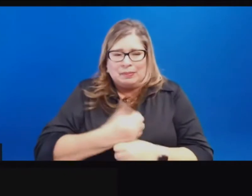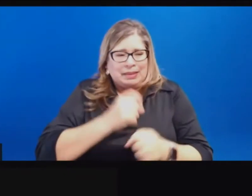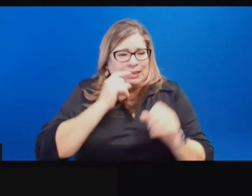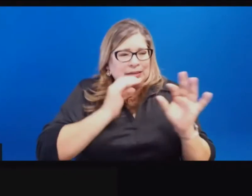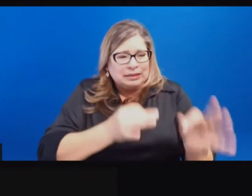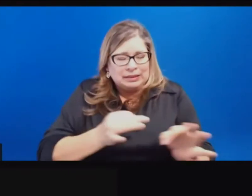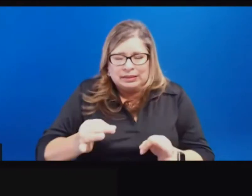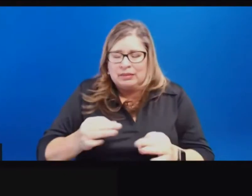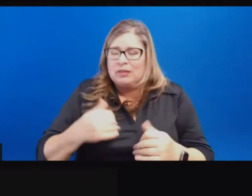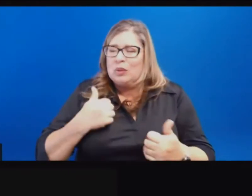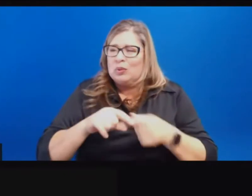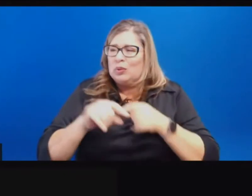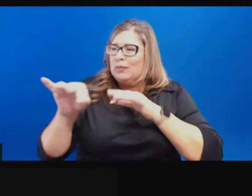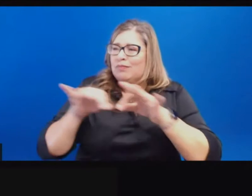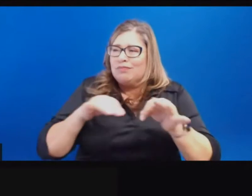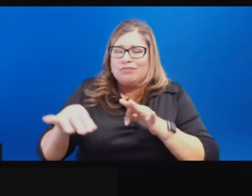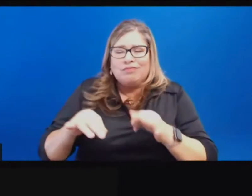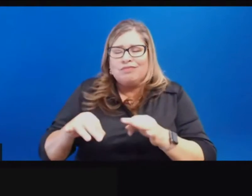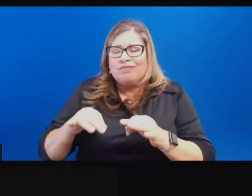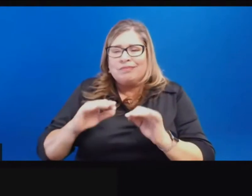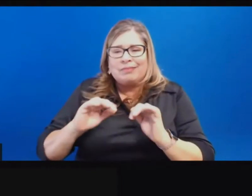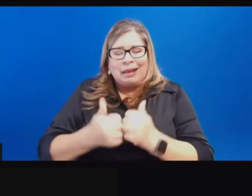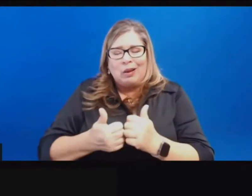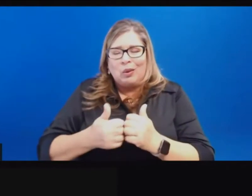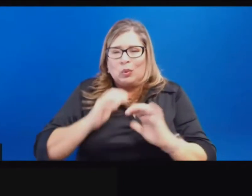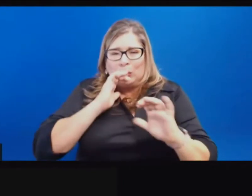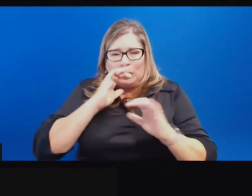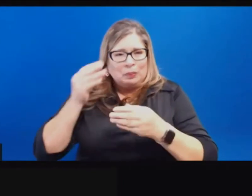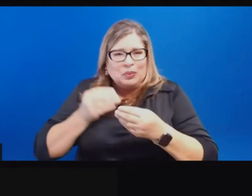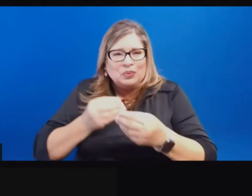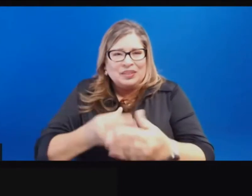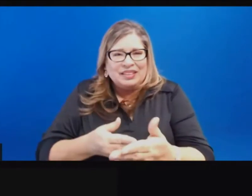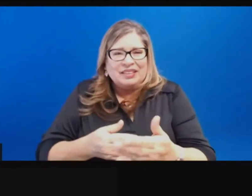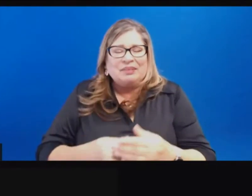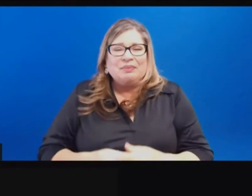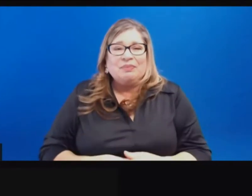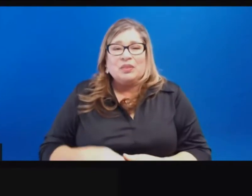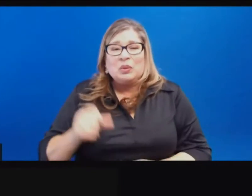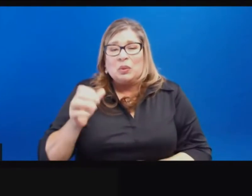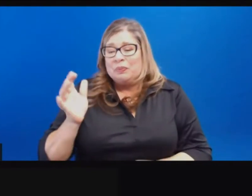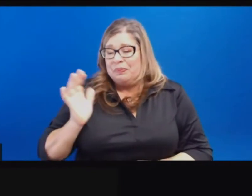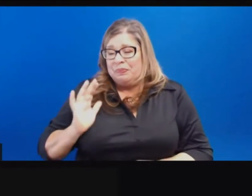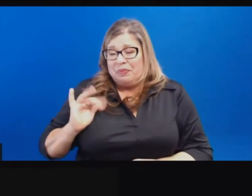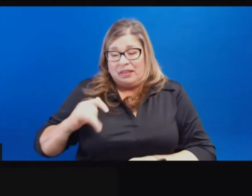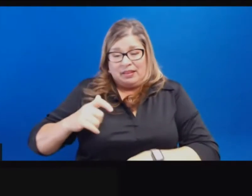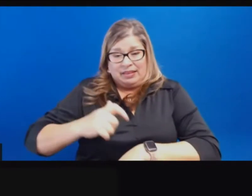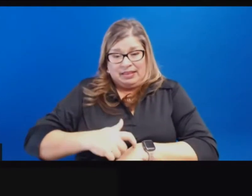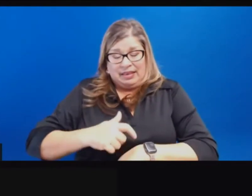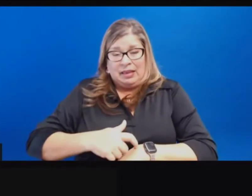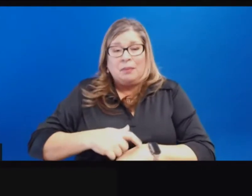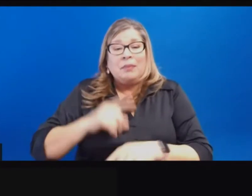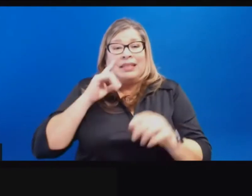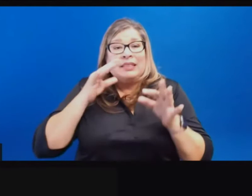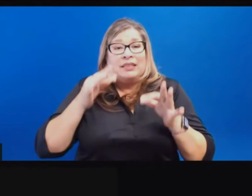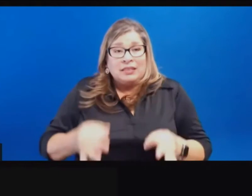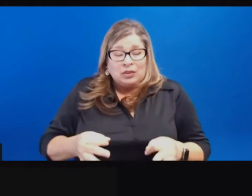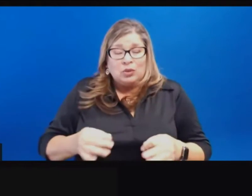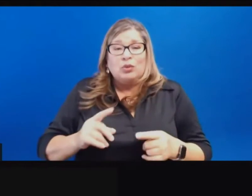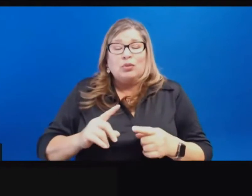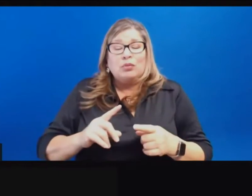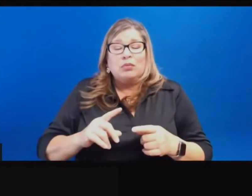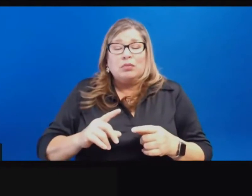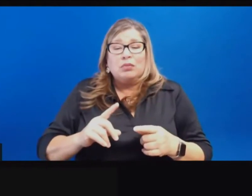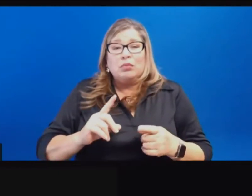purpose of a point of communication. And certainly at the time, the decision to include